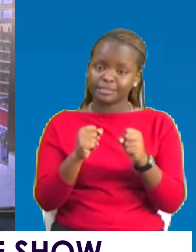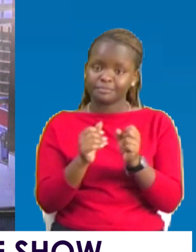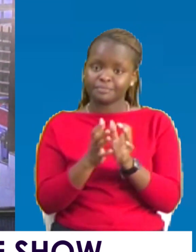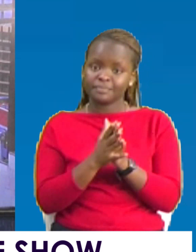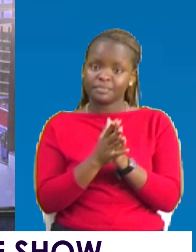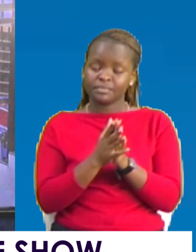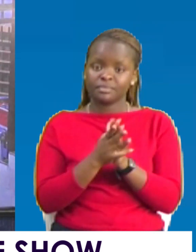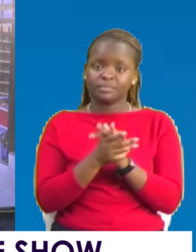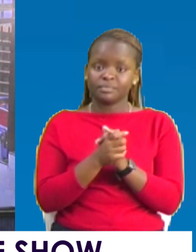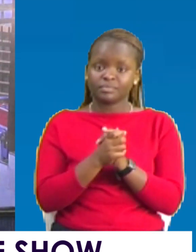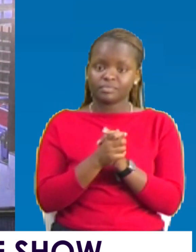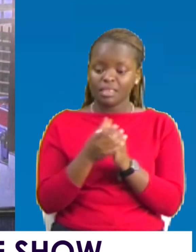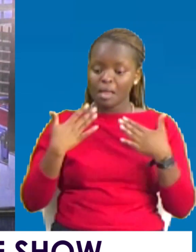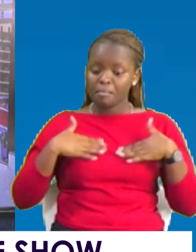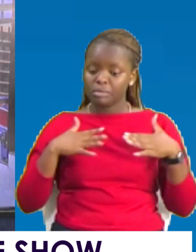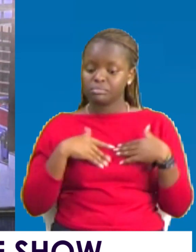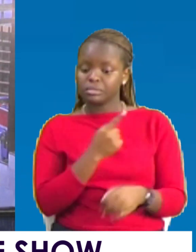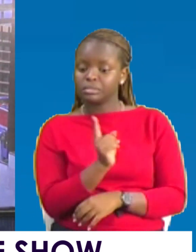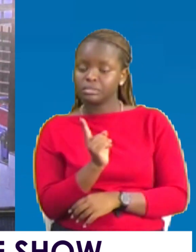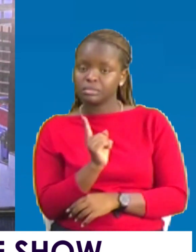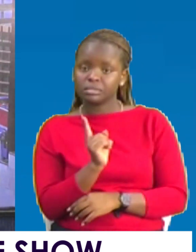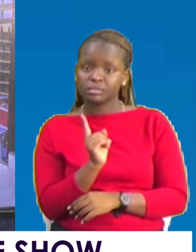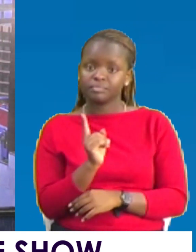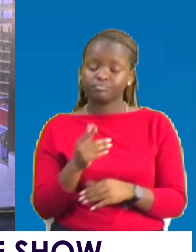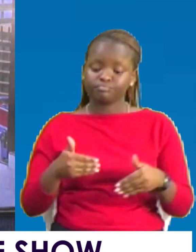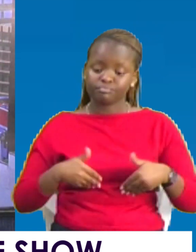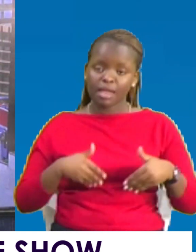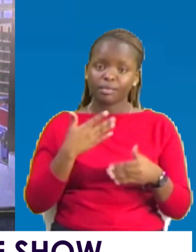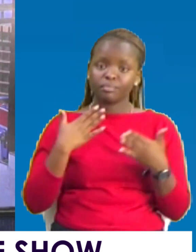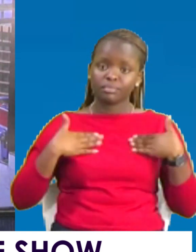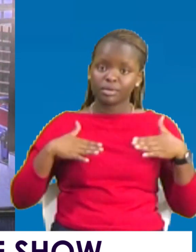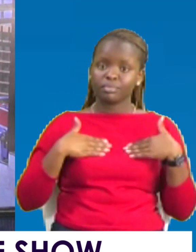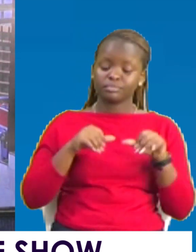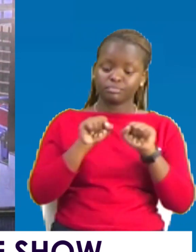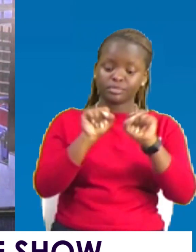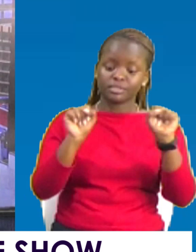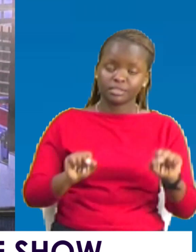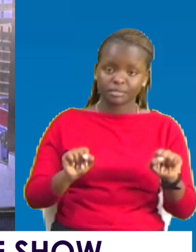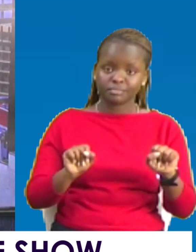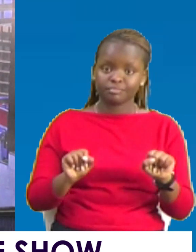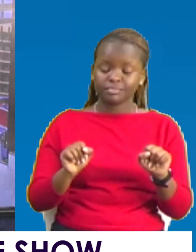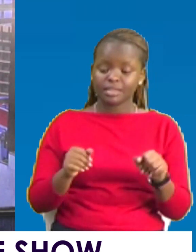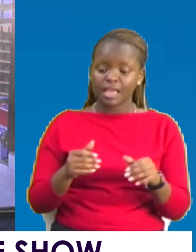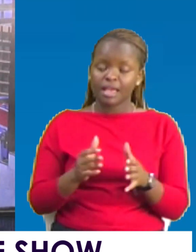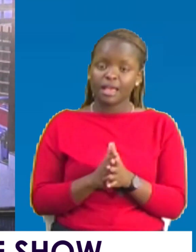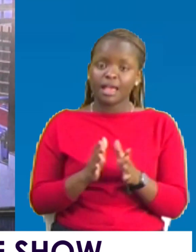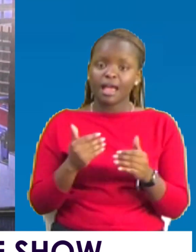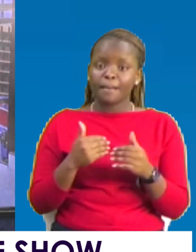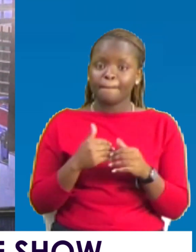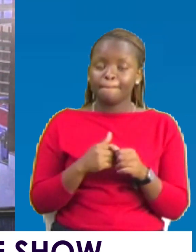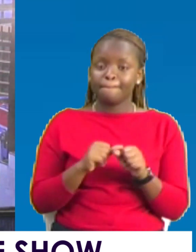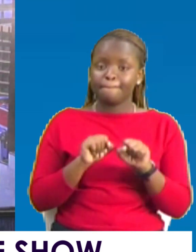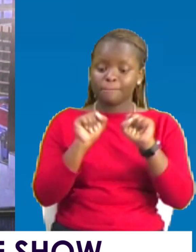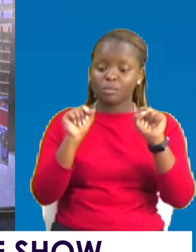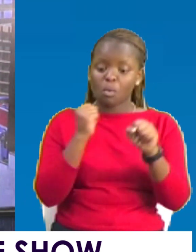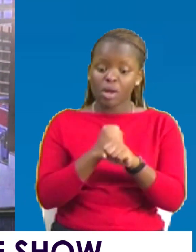big. Some of these people are not just. Some of these young people are systems. You are dealing with systems. You are